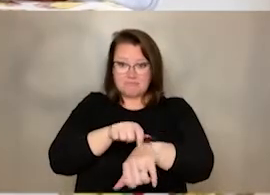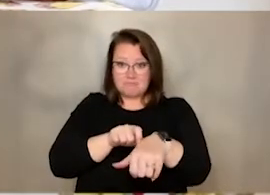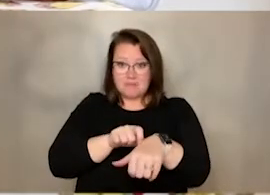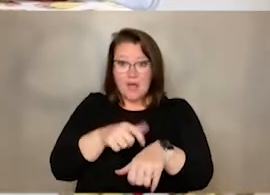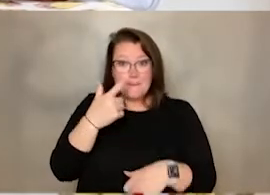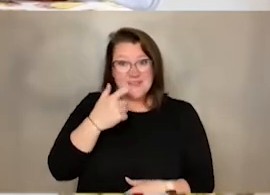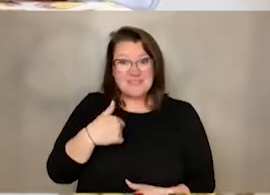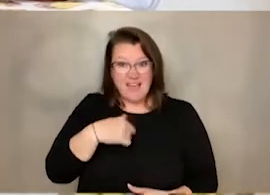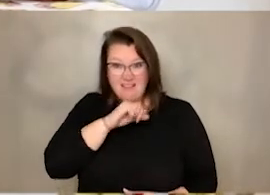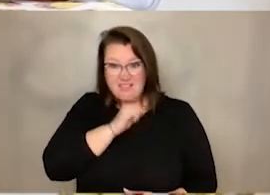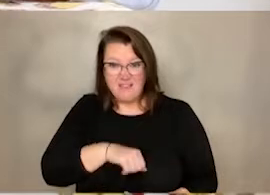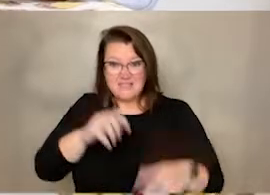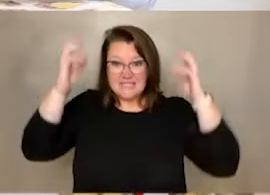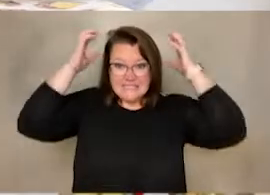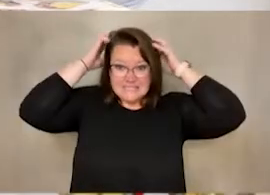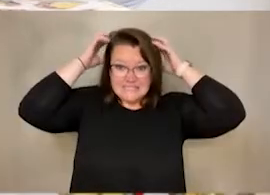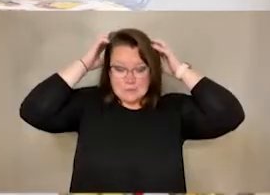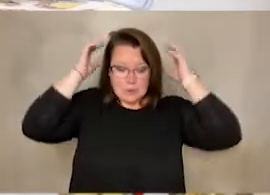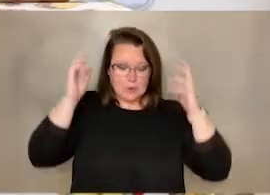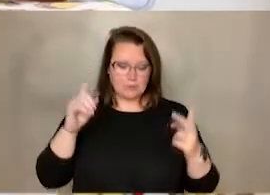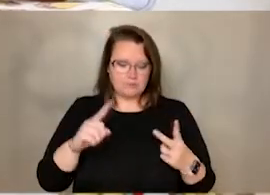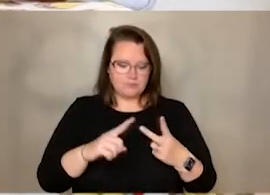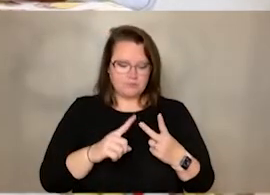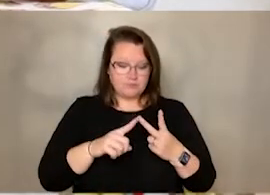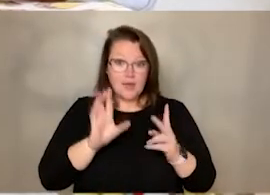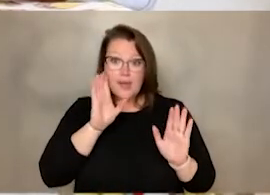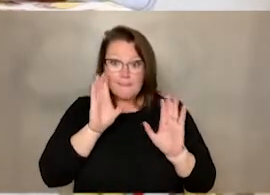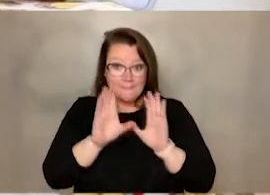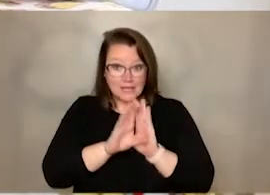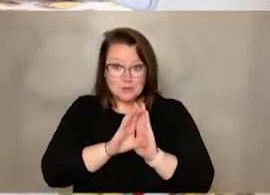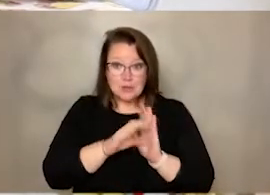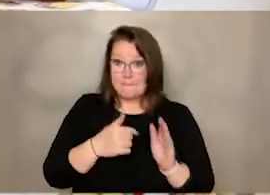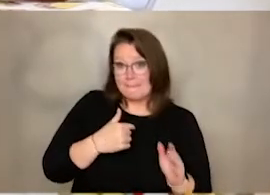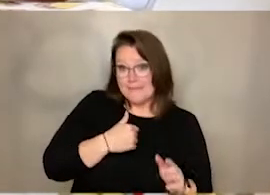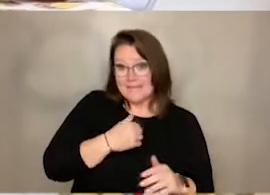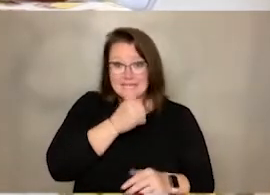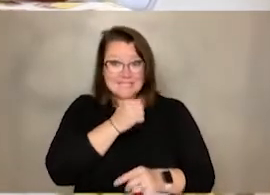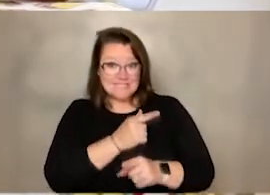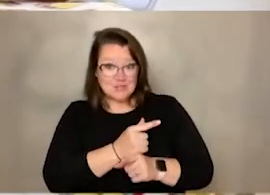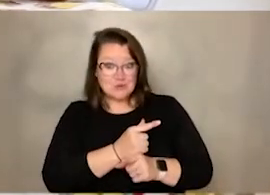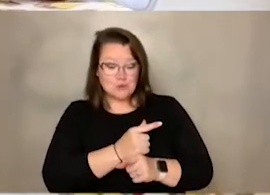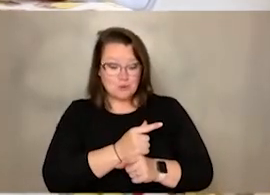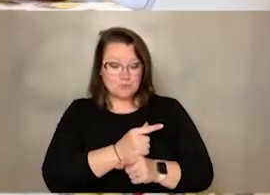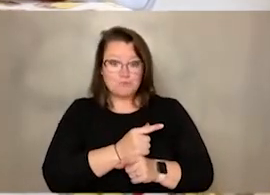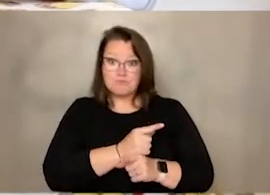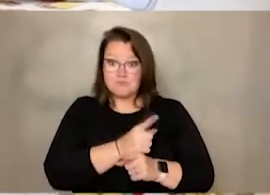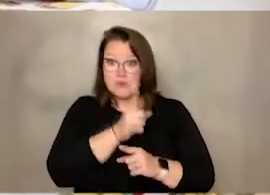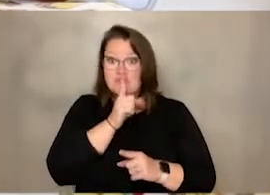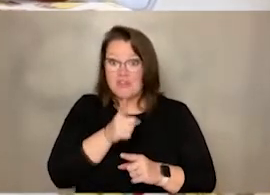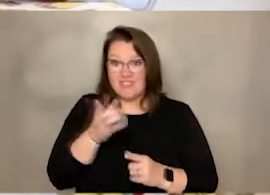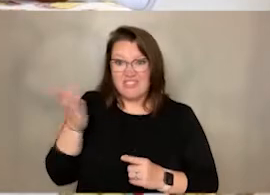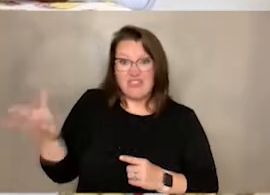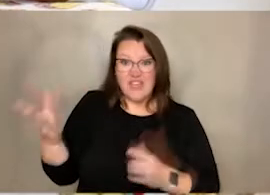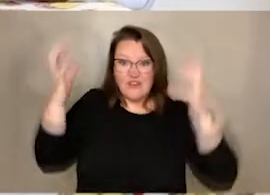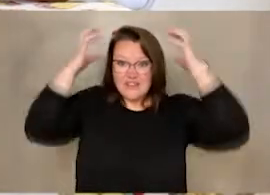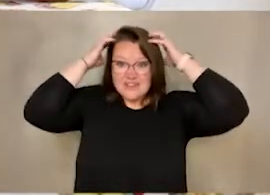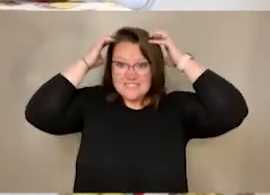to Disney Disney a picture of my sister and I actually at Disney. So